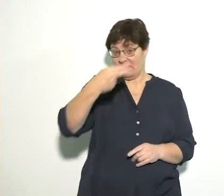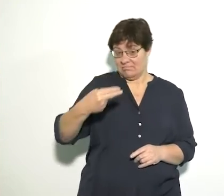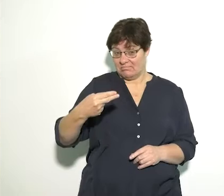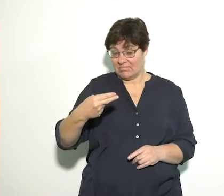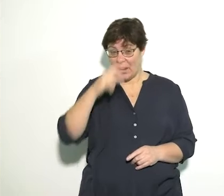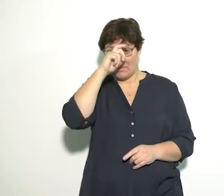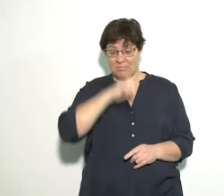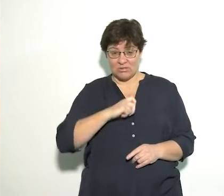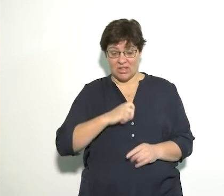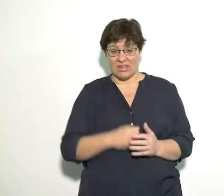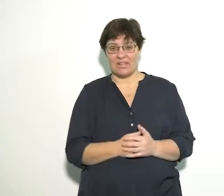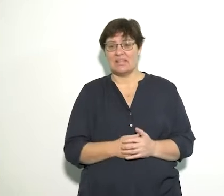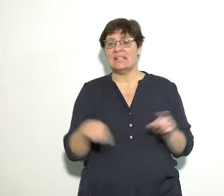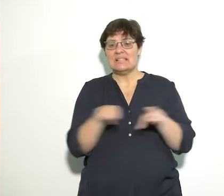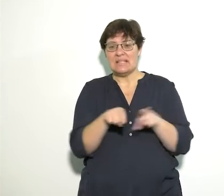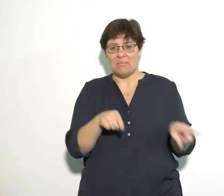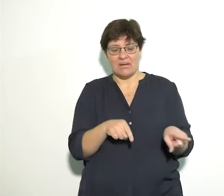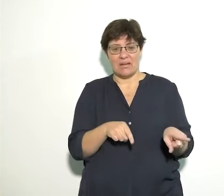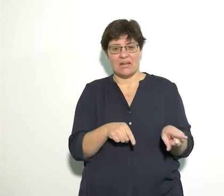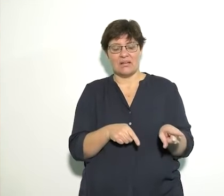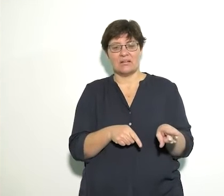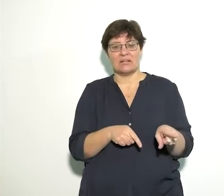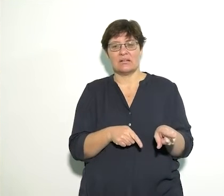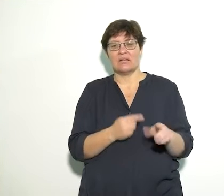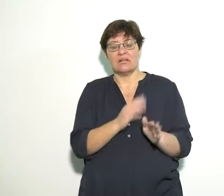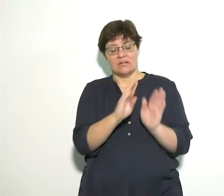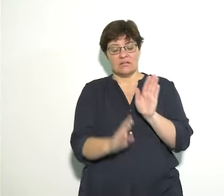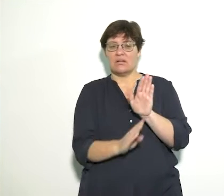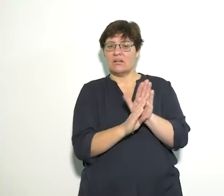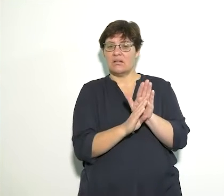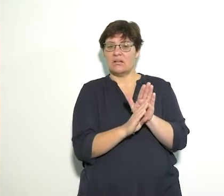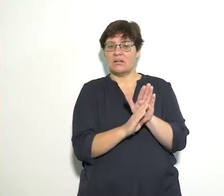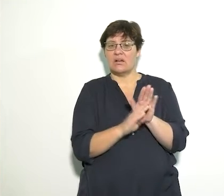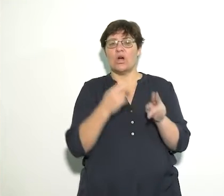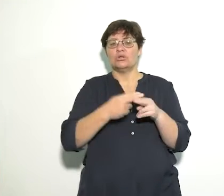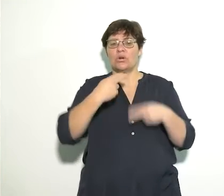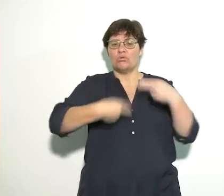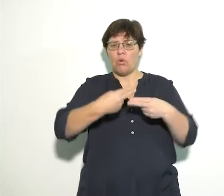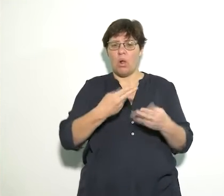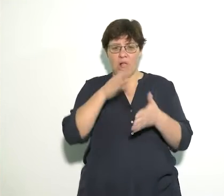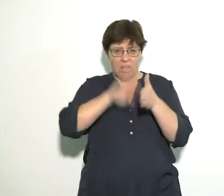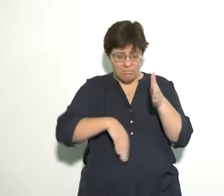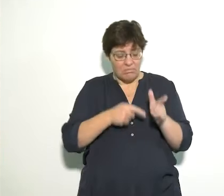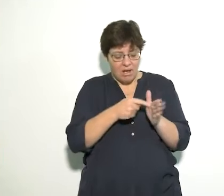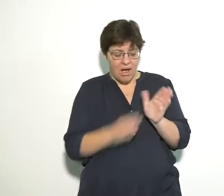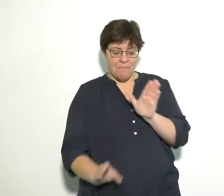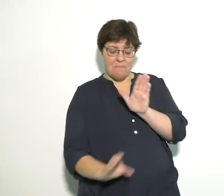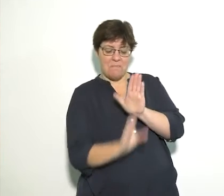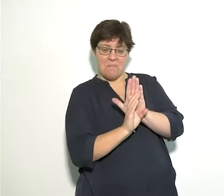like this and pasting them at the back of your toilet roll.